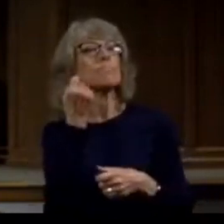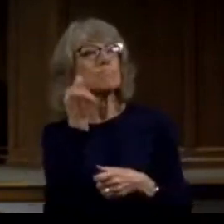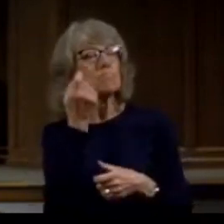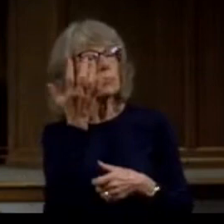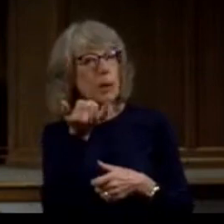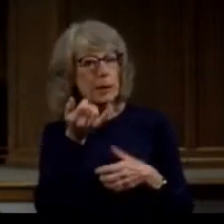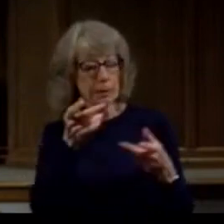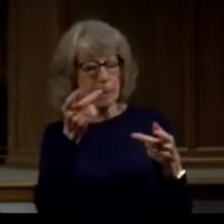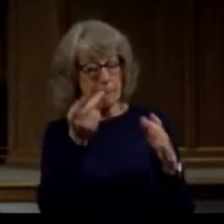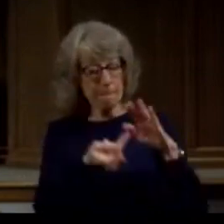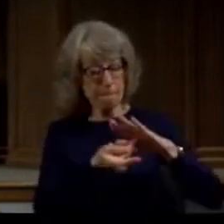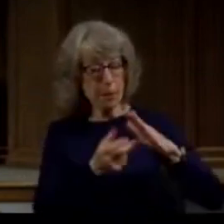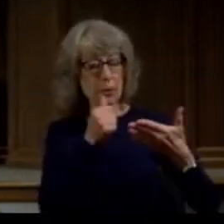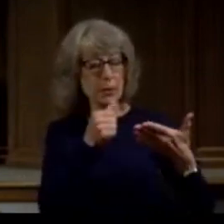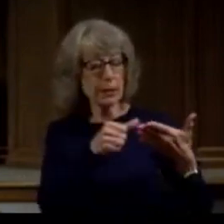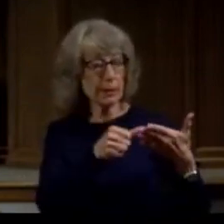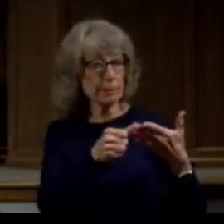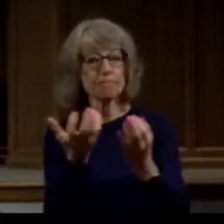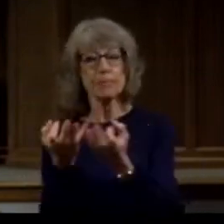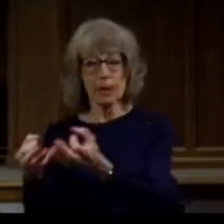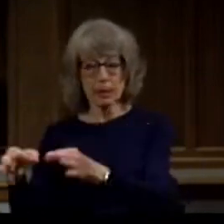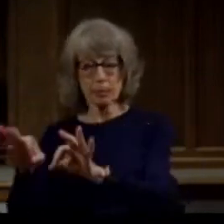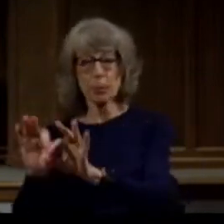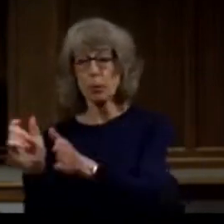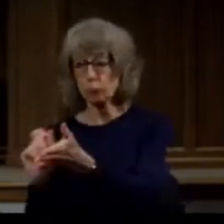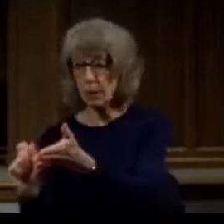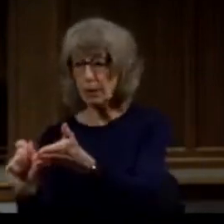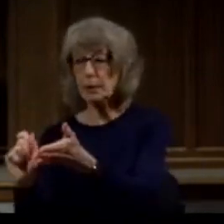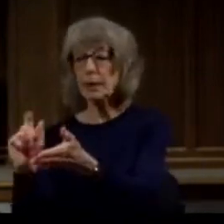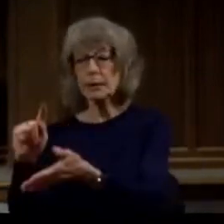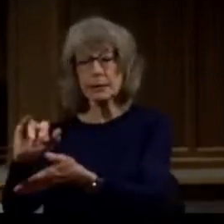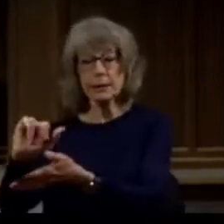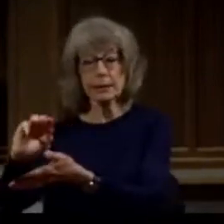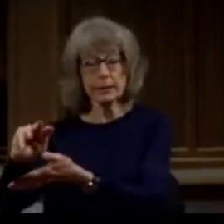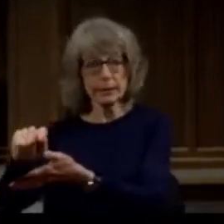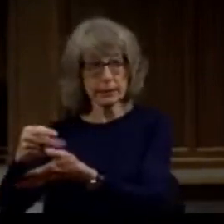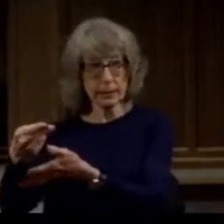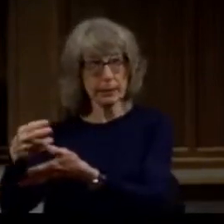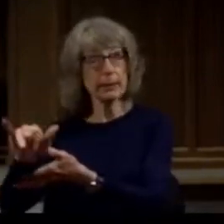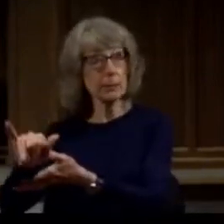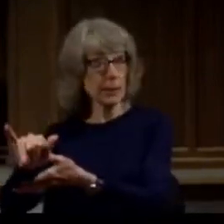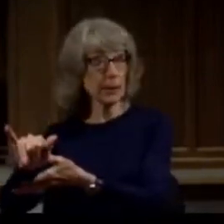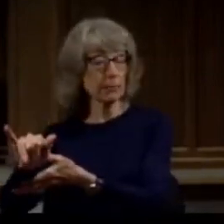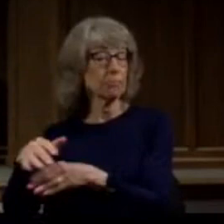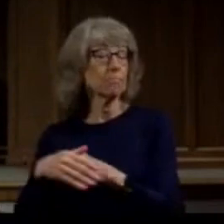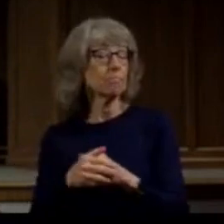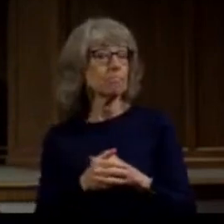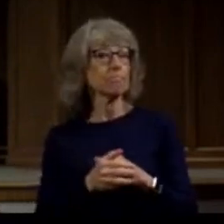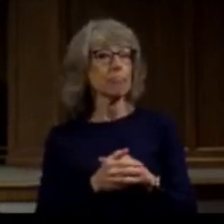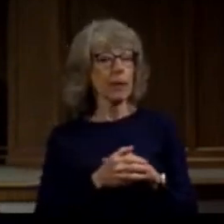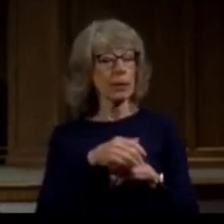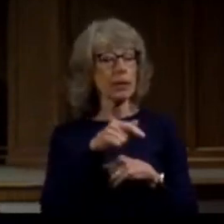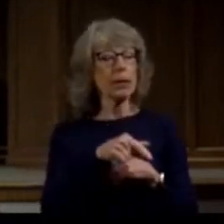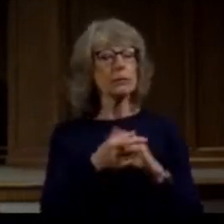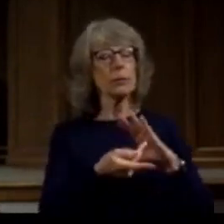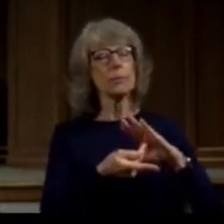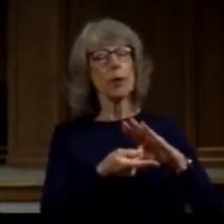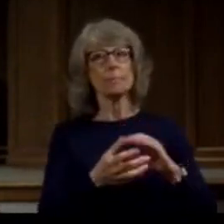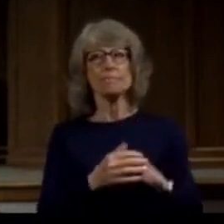is so important to Timothy, this young minister trying to do God's will. A few things about Paul.